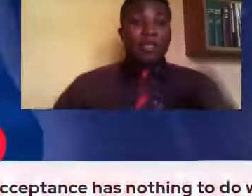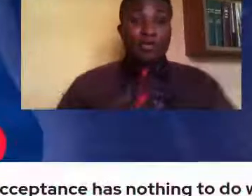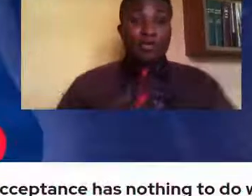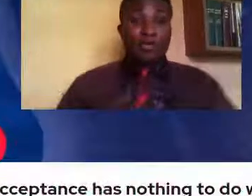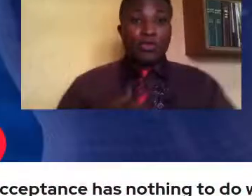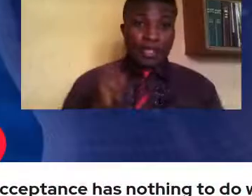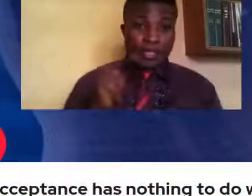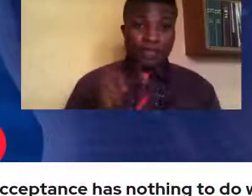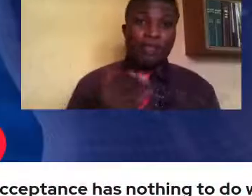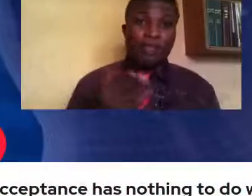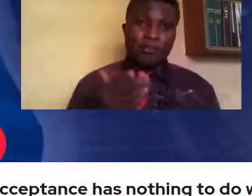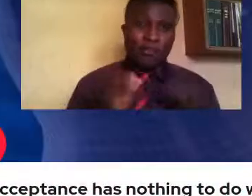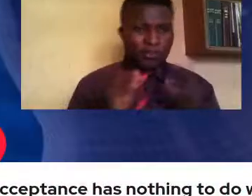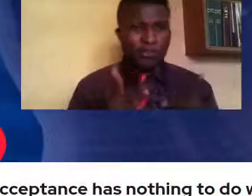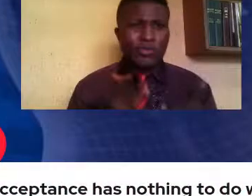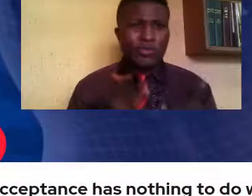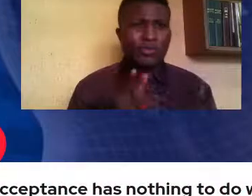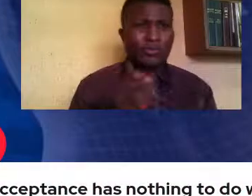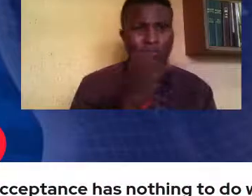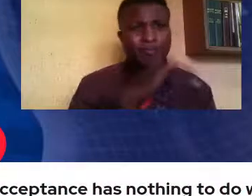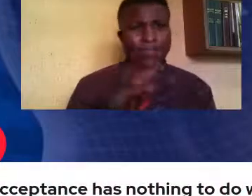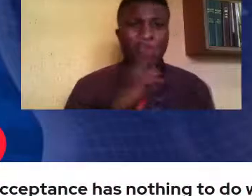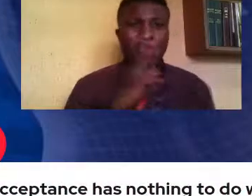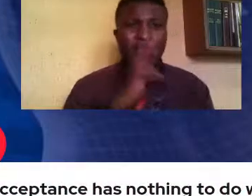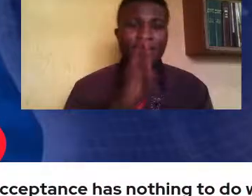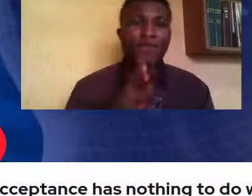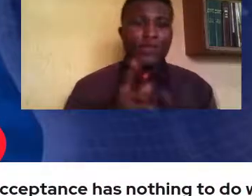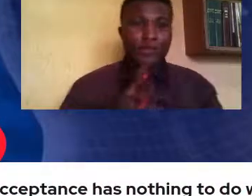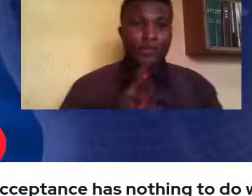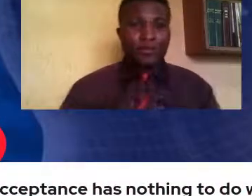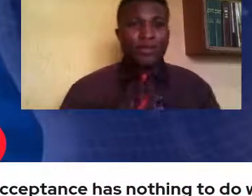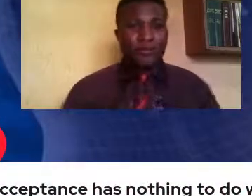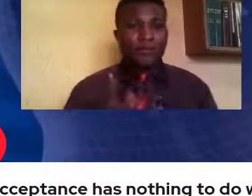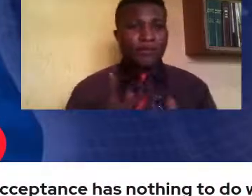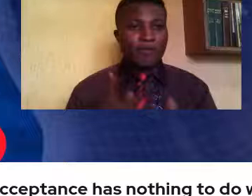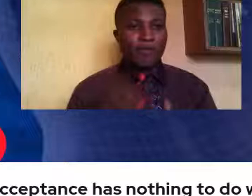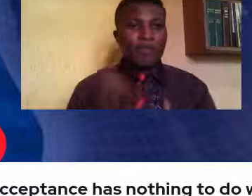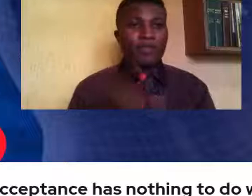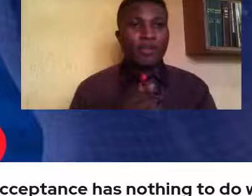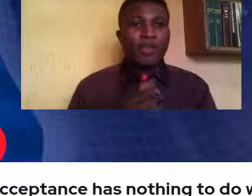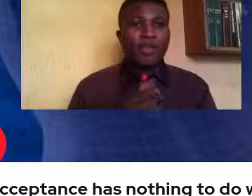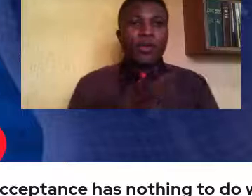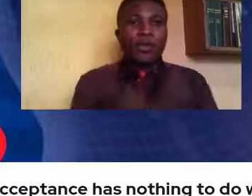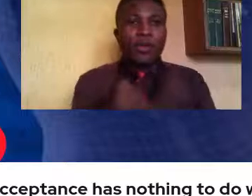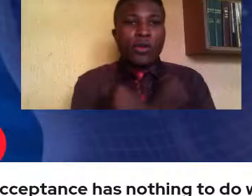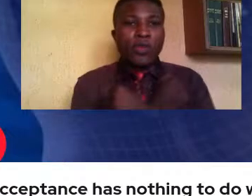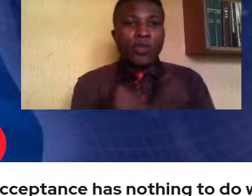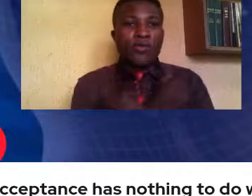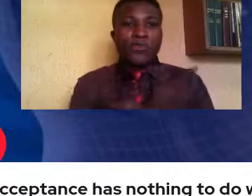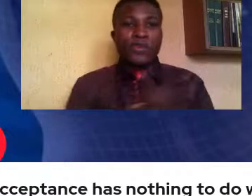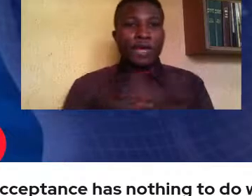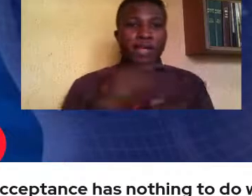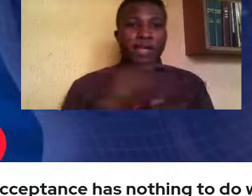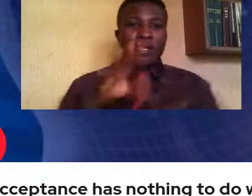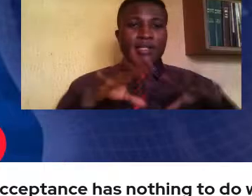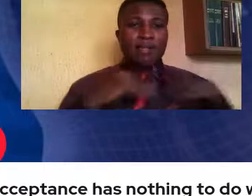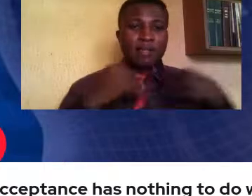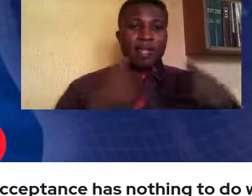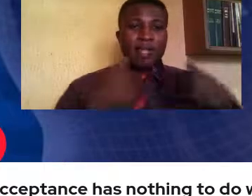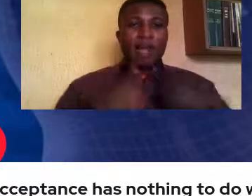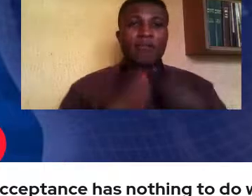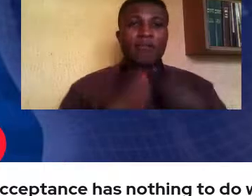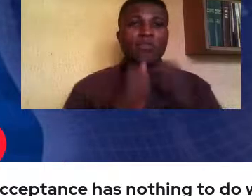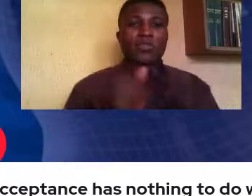Okay. Love and acceptance has nothing to do with disability or disability. It's a fundamental need for